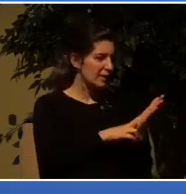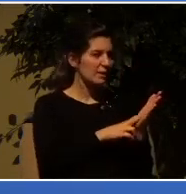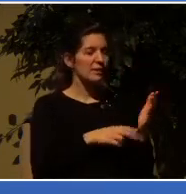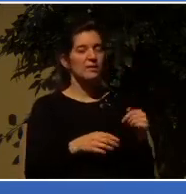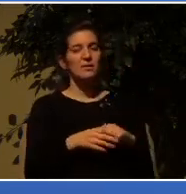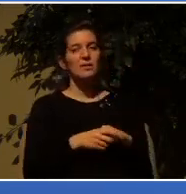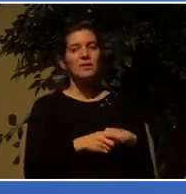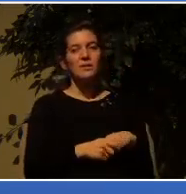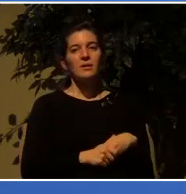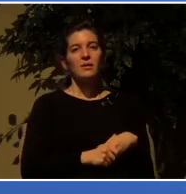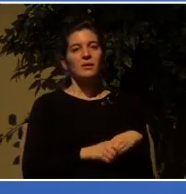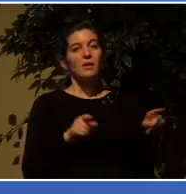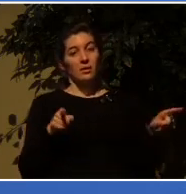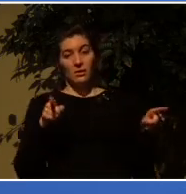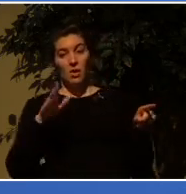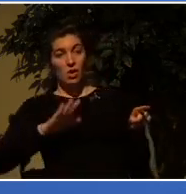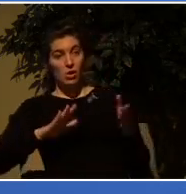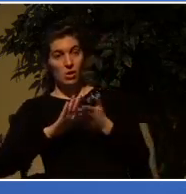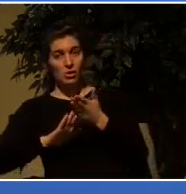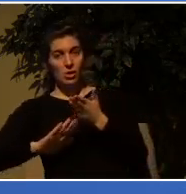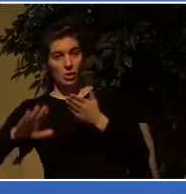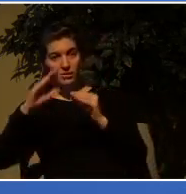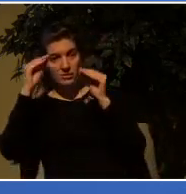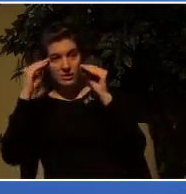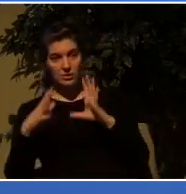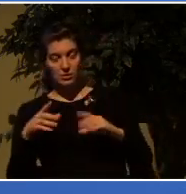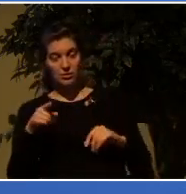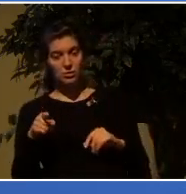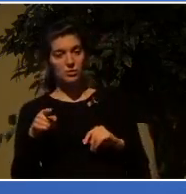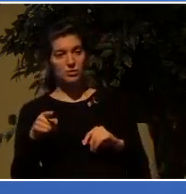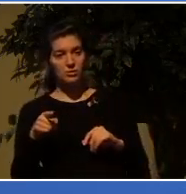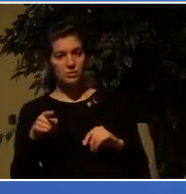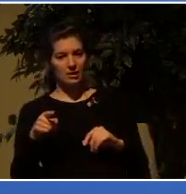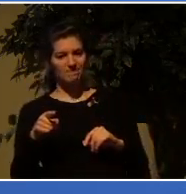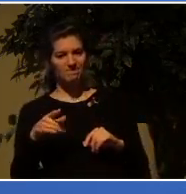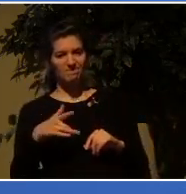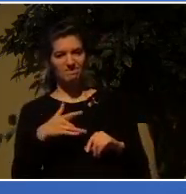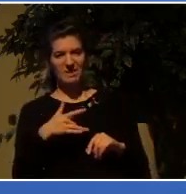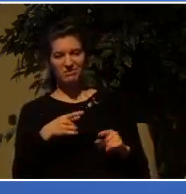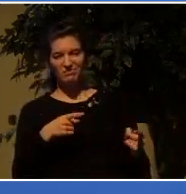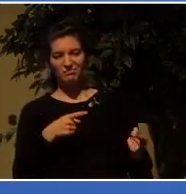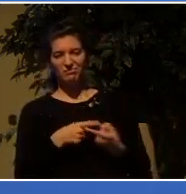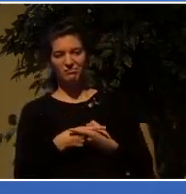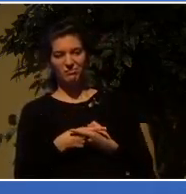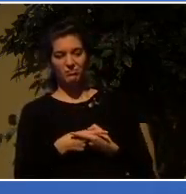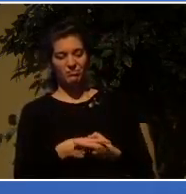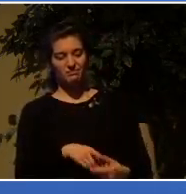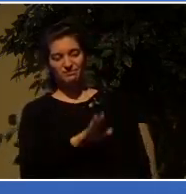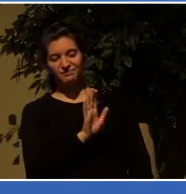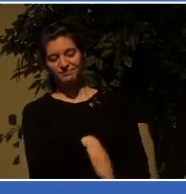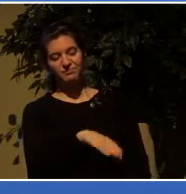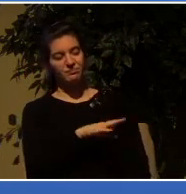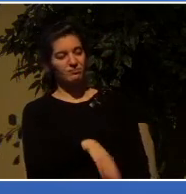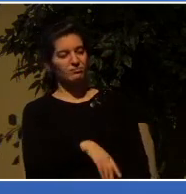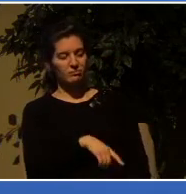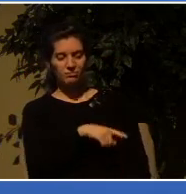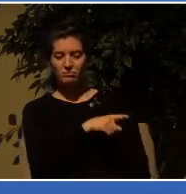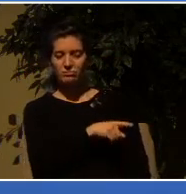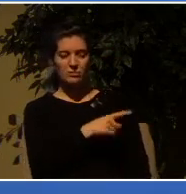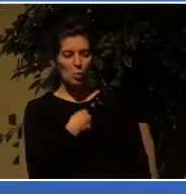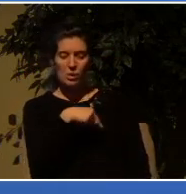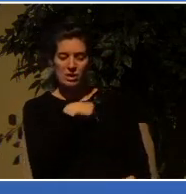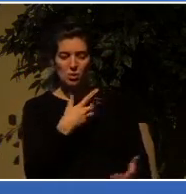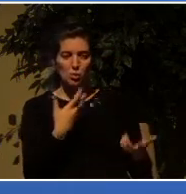Columbia Teachers College took issue with that and said, listen, we do not